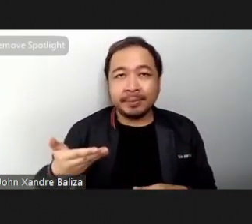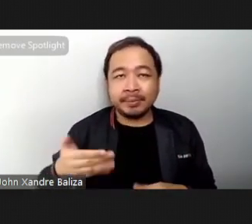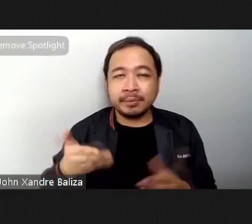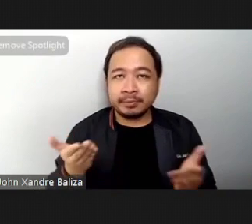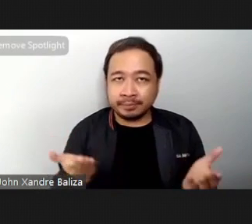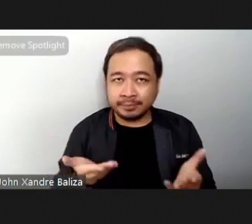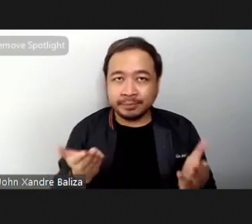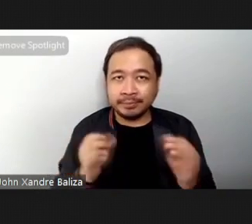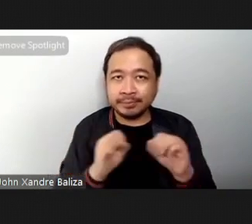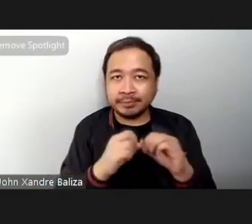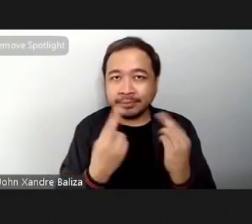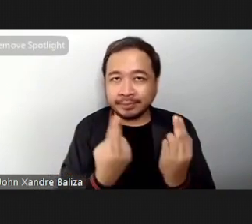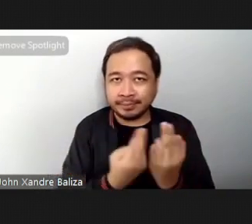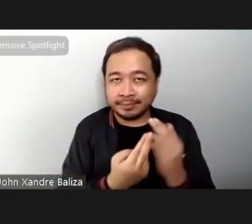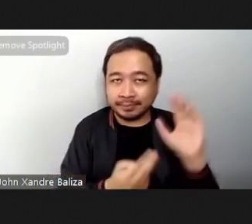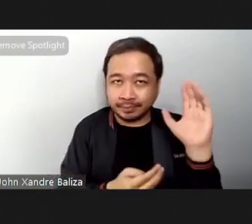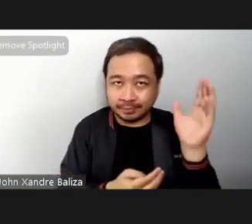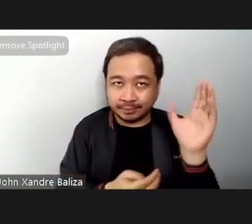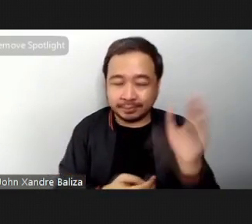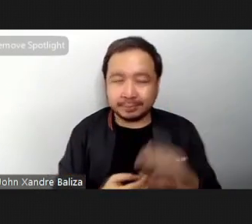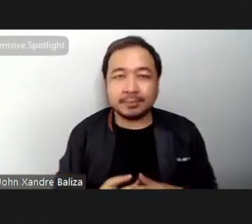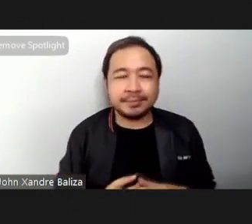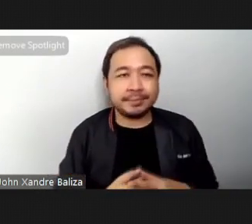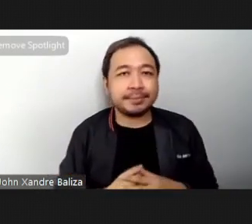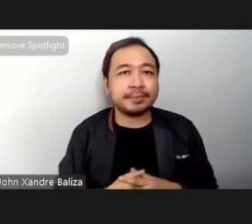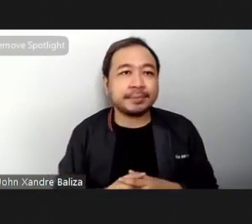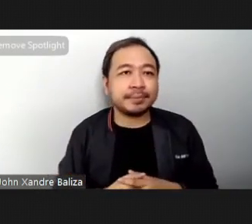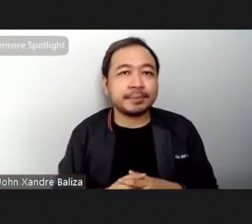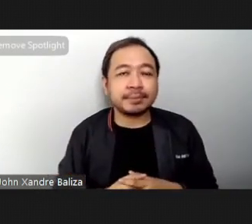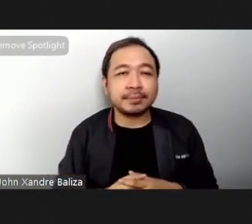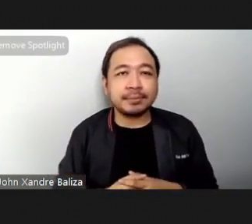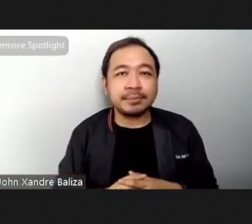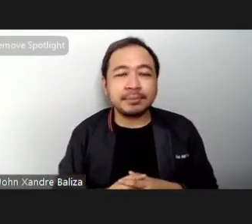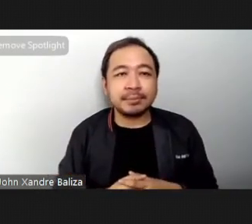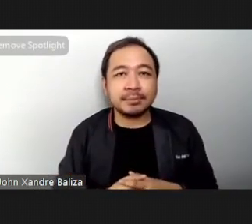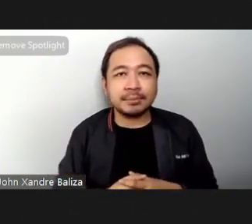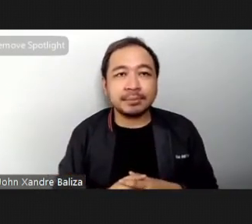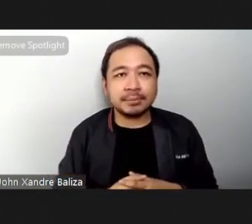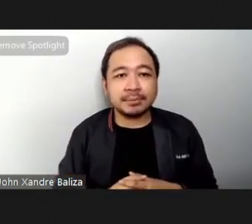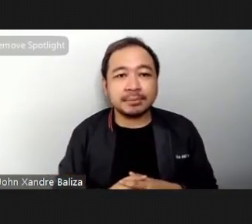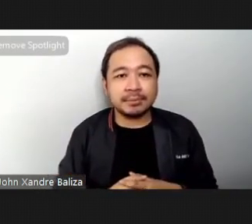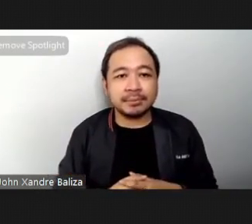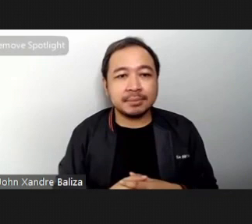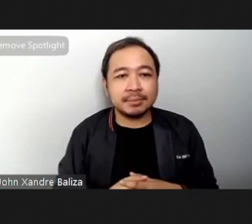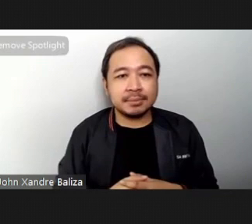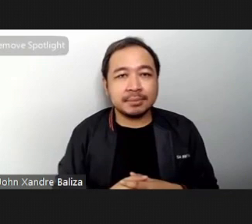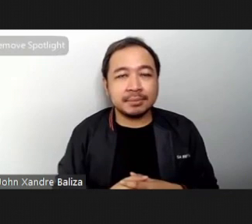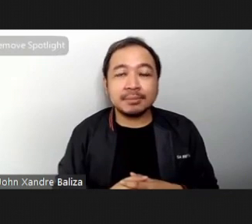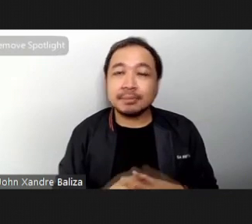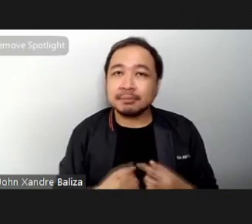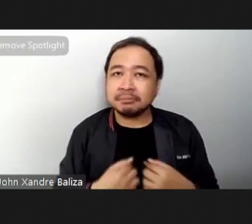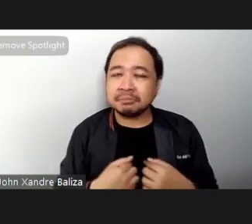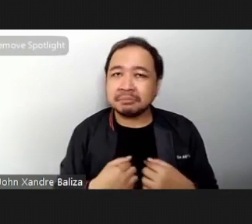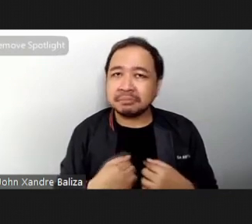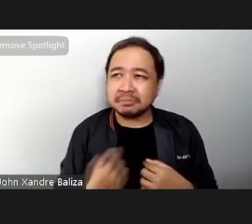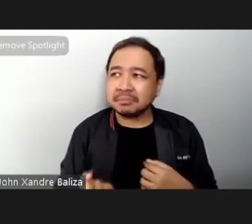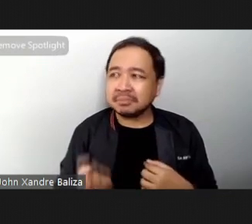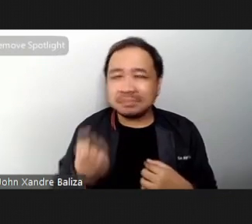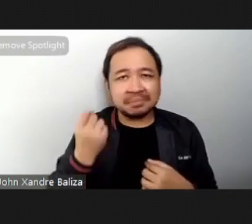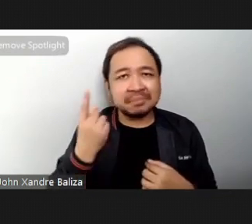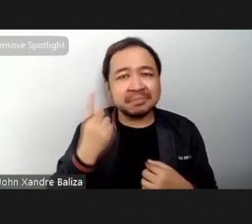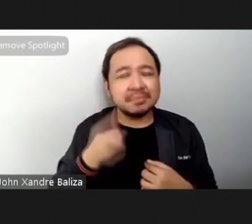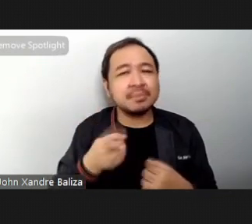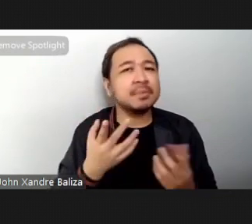webinar And I understand na you would like to have some exercises